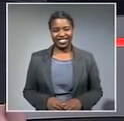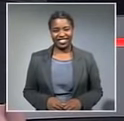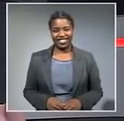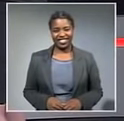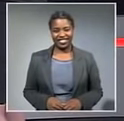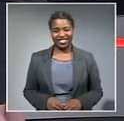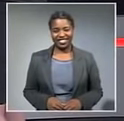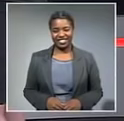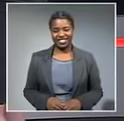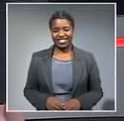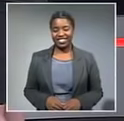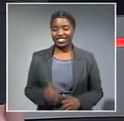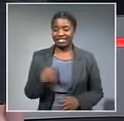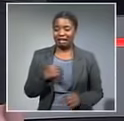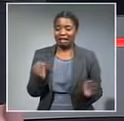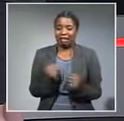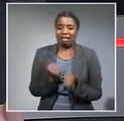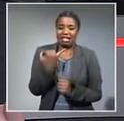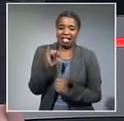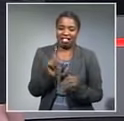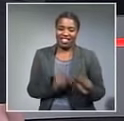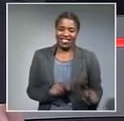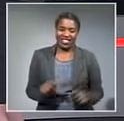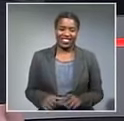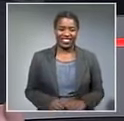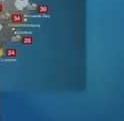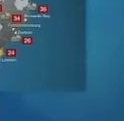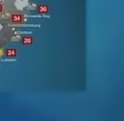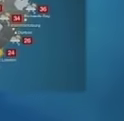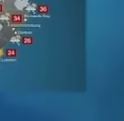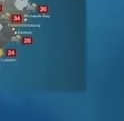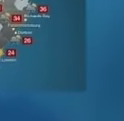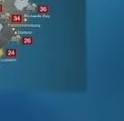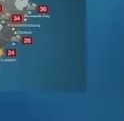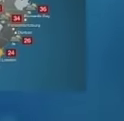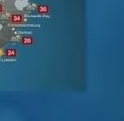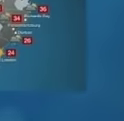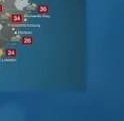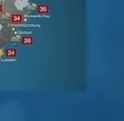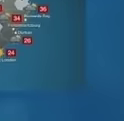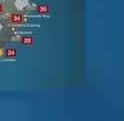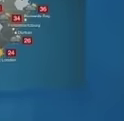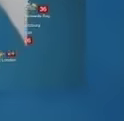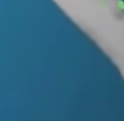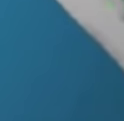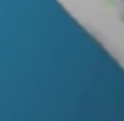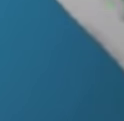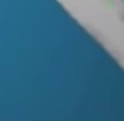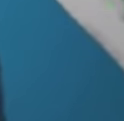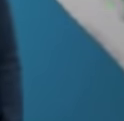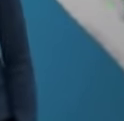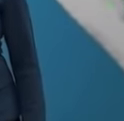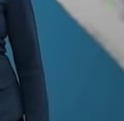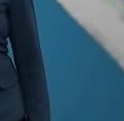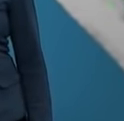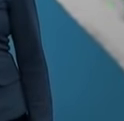And it feels like we're still lingering in winter. But a few thunderstorms have started up again over the northeastern part